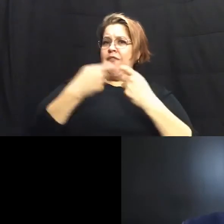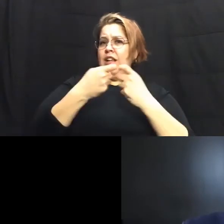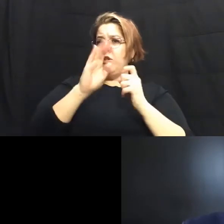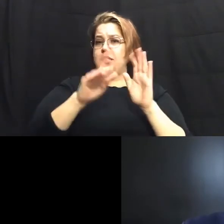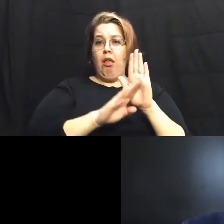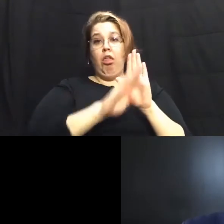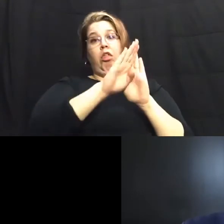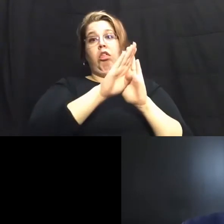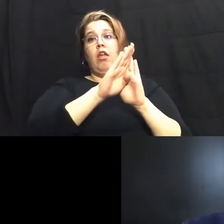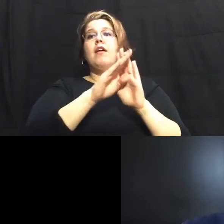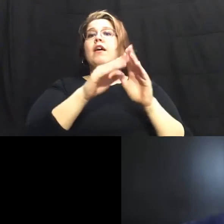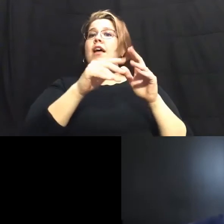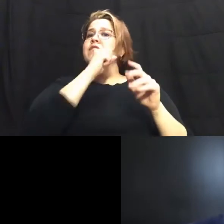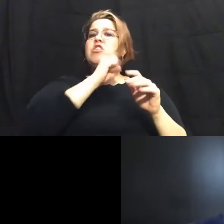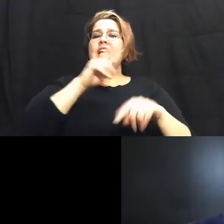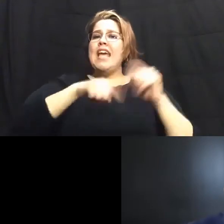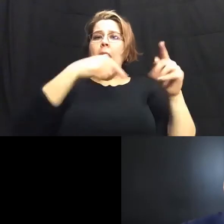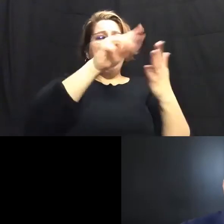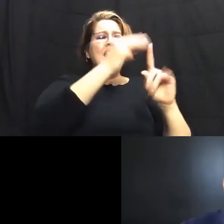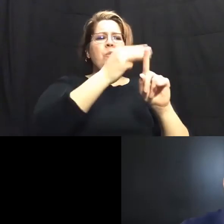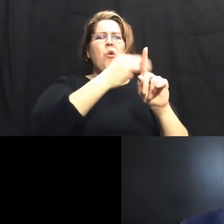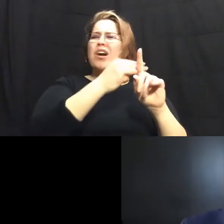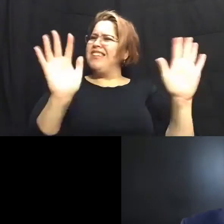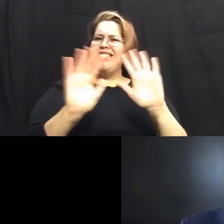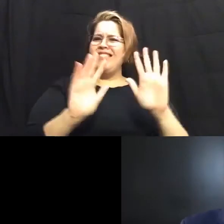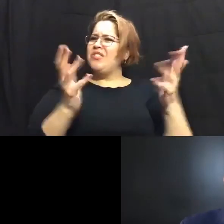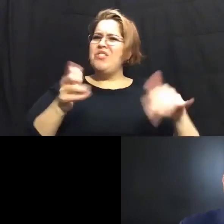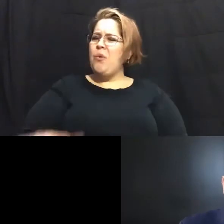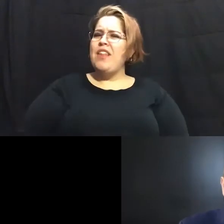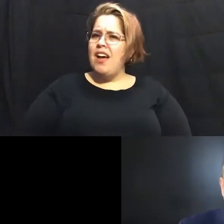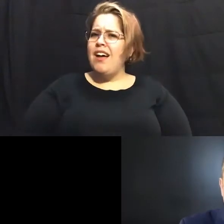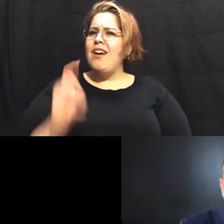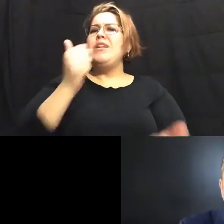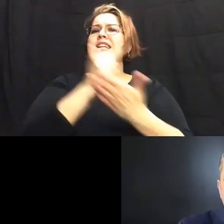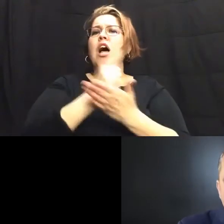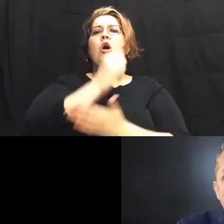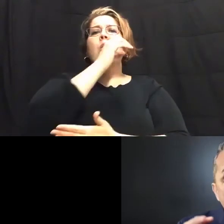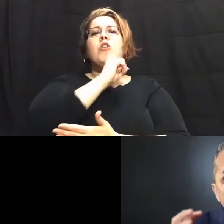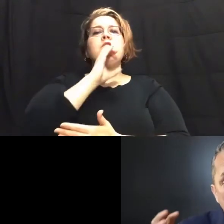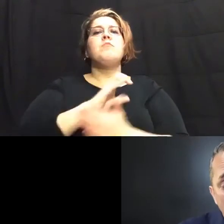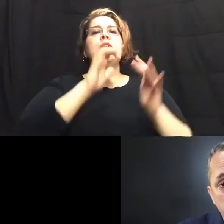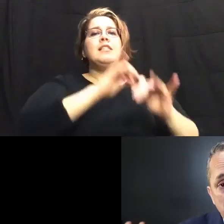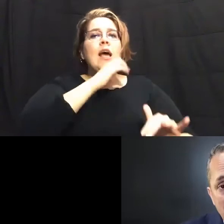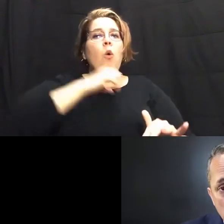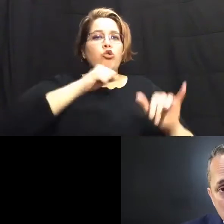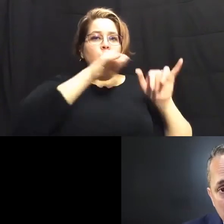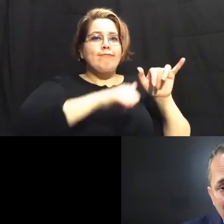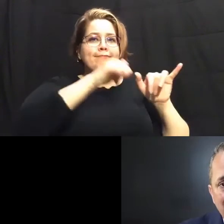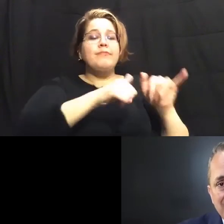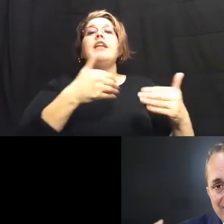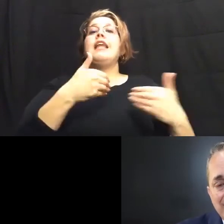and a senior can't pay their mortgage that's not where we want to be as a city so we have to help our seniors age in place and then have the transportation